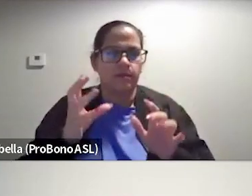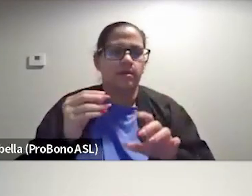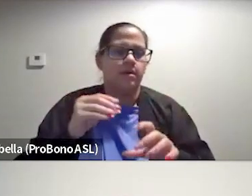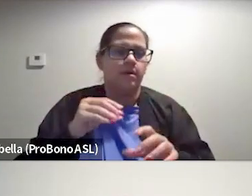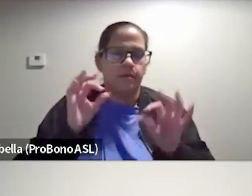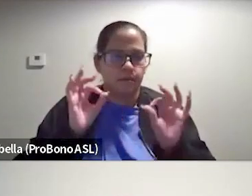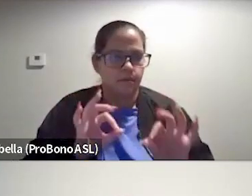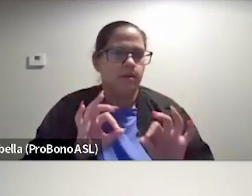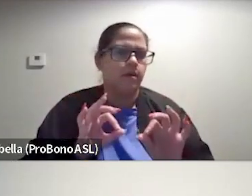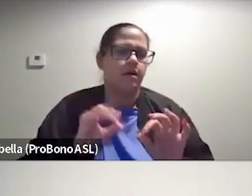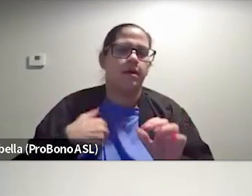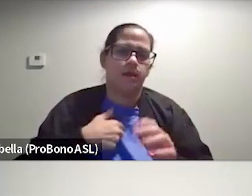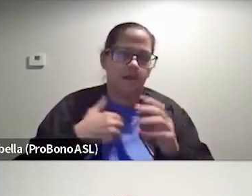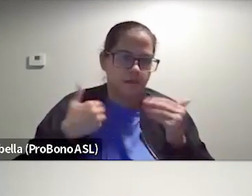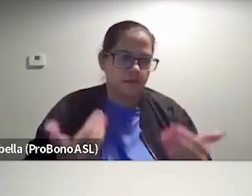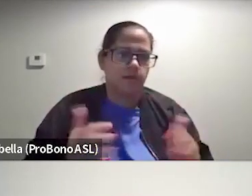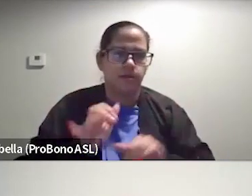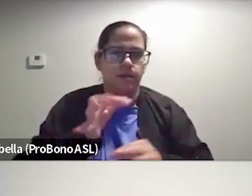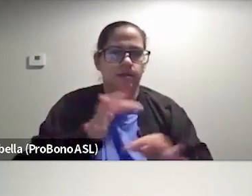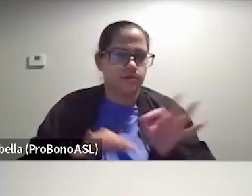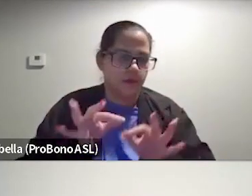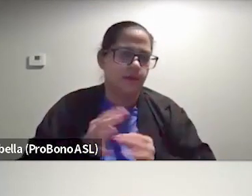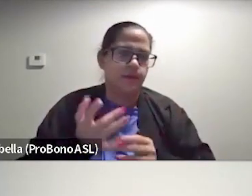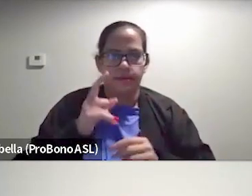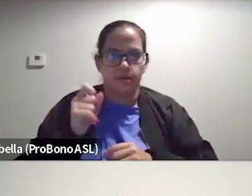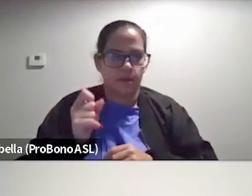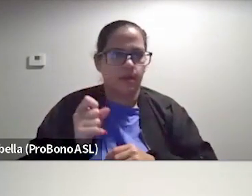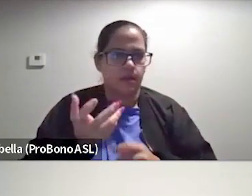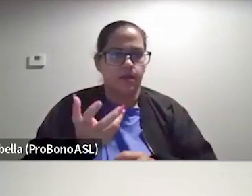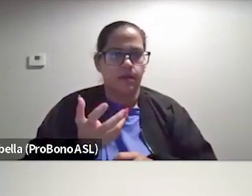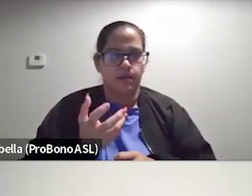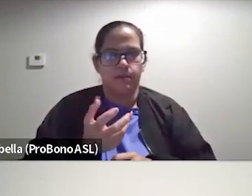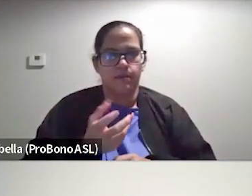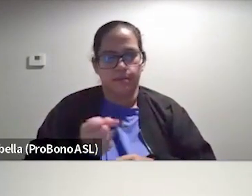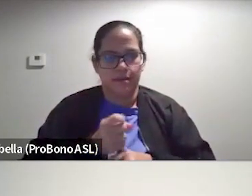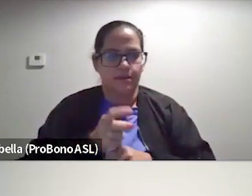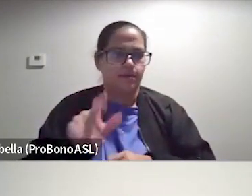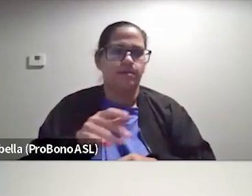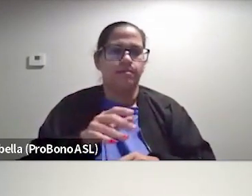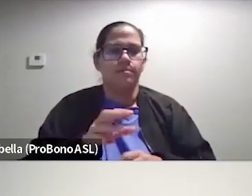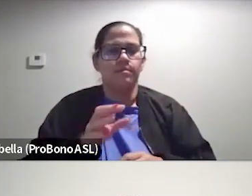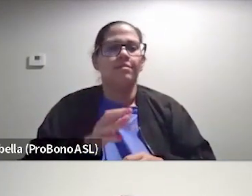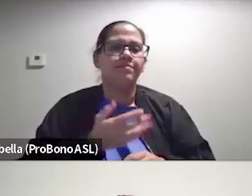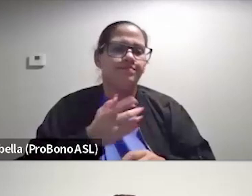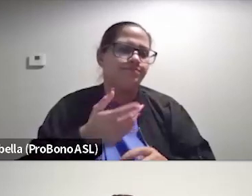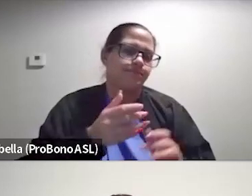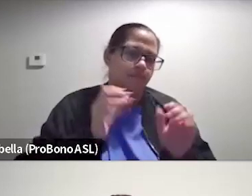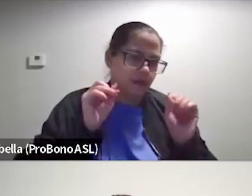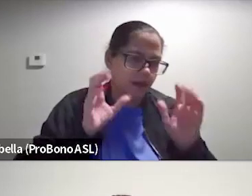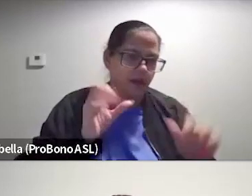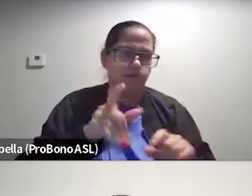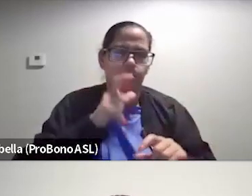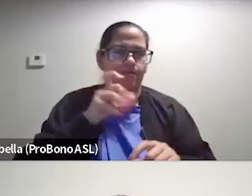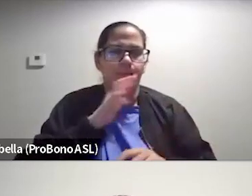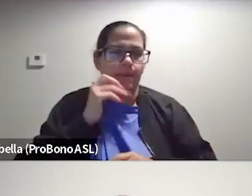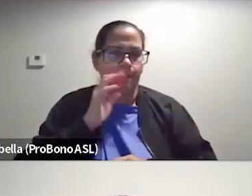per let's do that instead. Cause yeah, Mrs. Potts song is awesome, but you're also not, you don't need to be the mom.